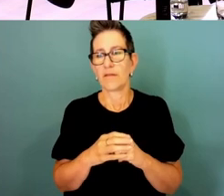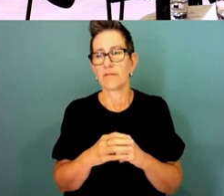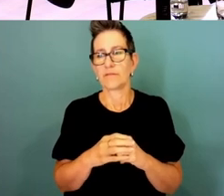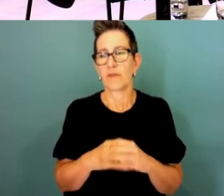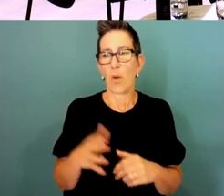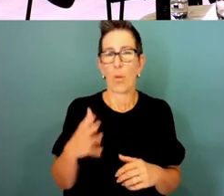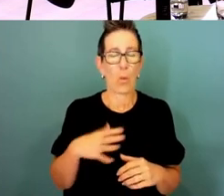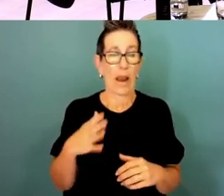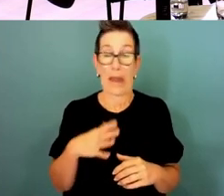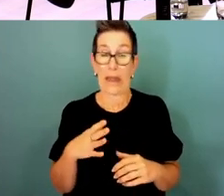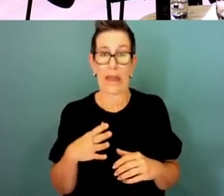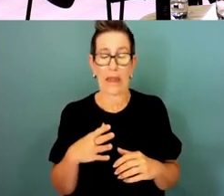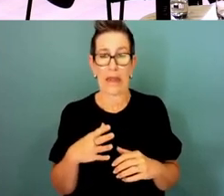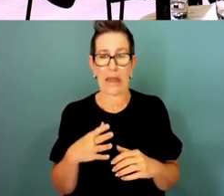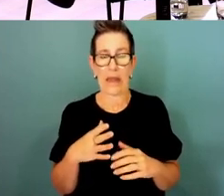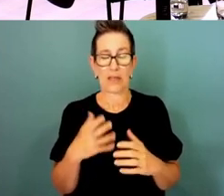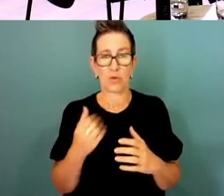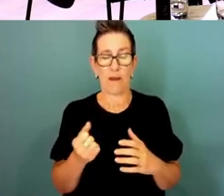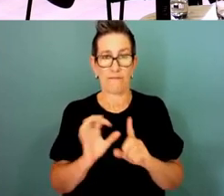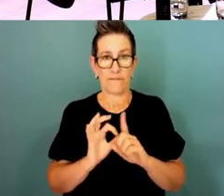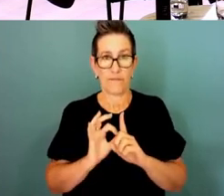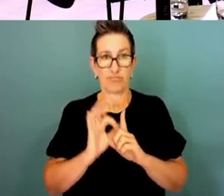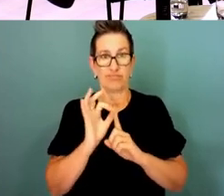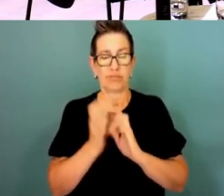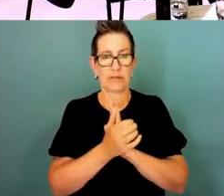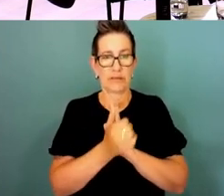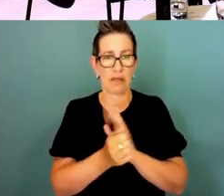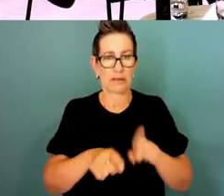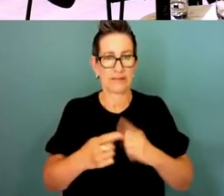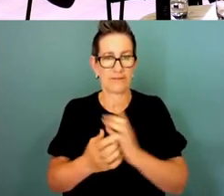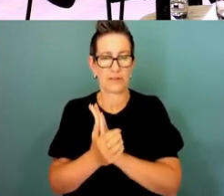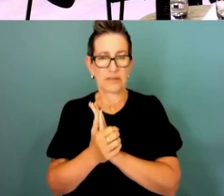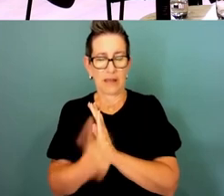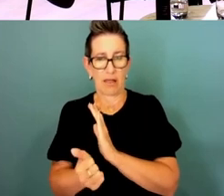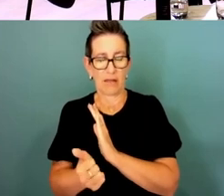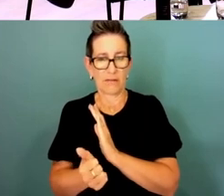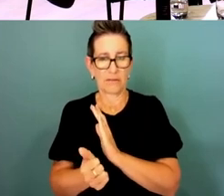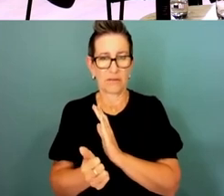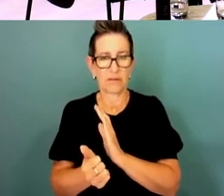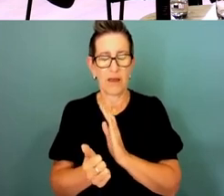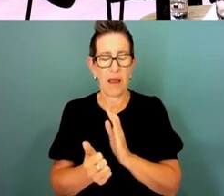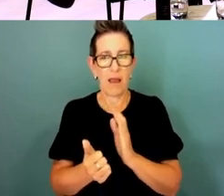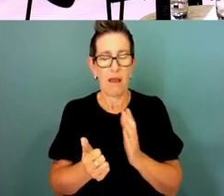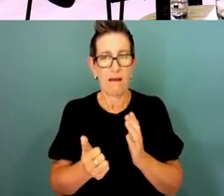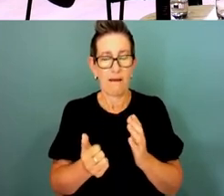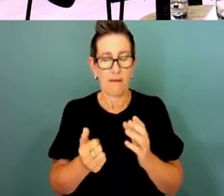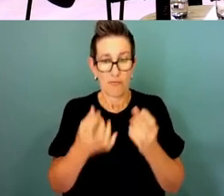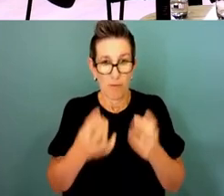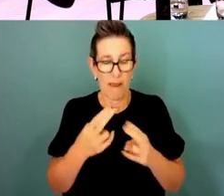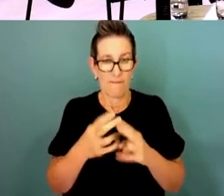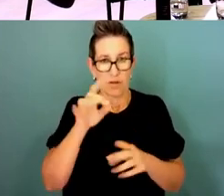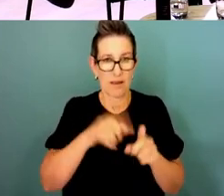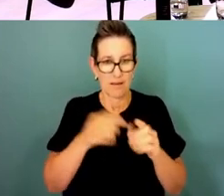areas that we just haven't needed to necessarily but the world the way that it's changing is requiring us to so to give you examples